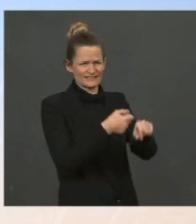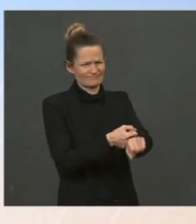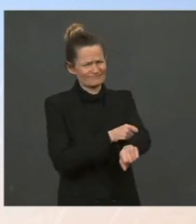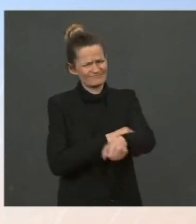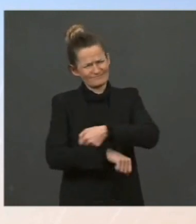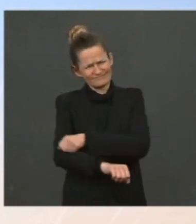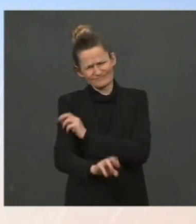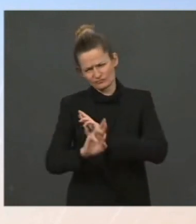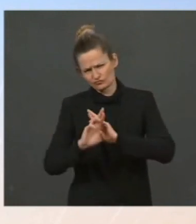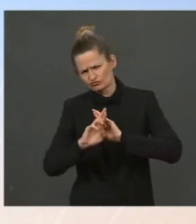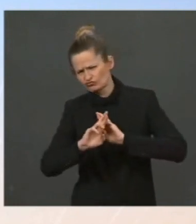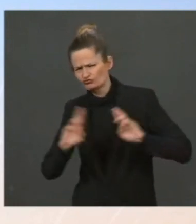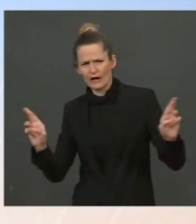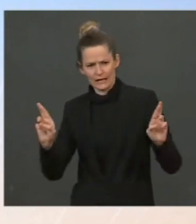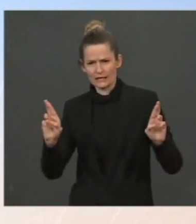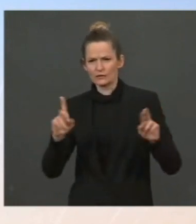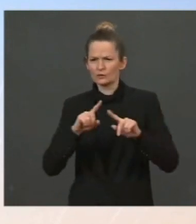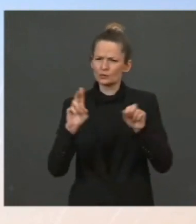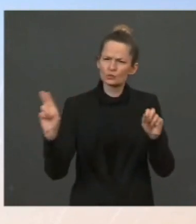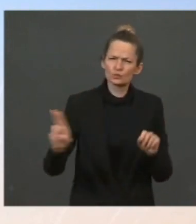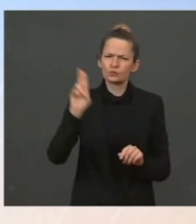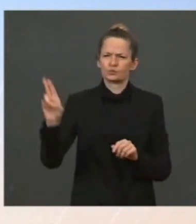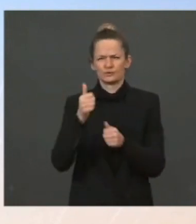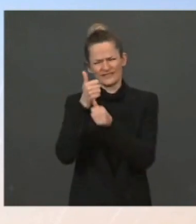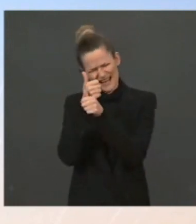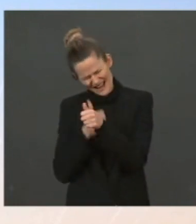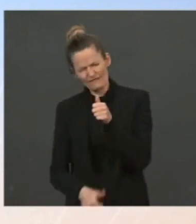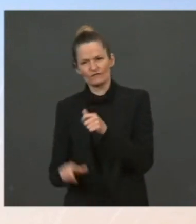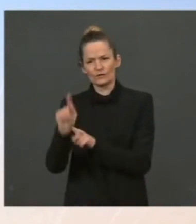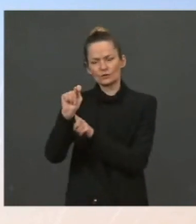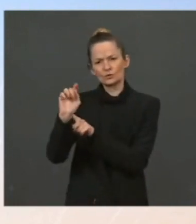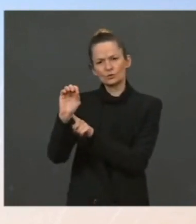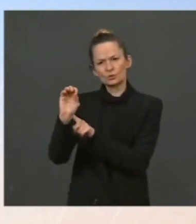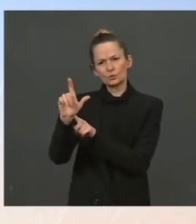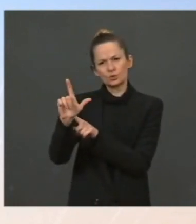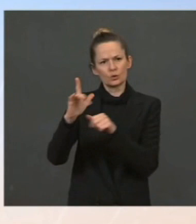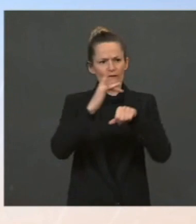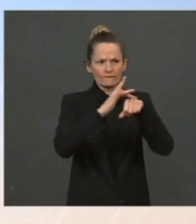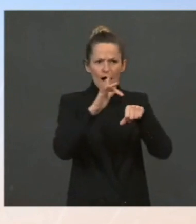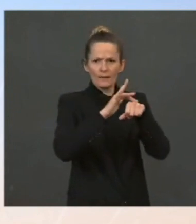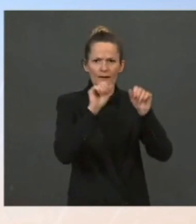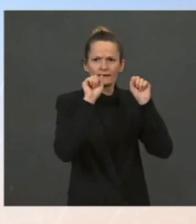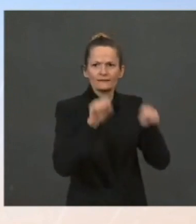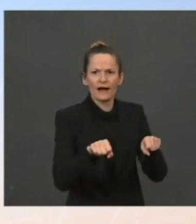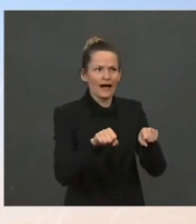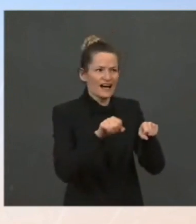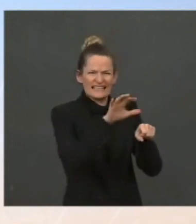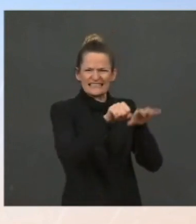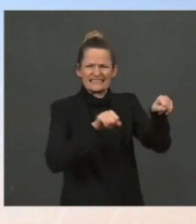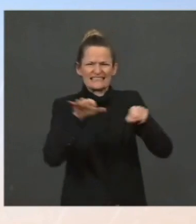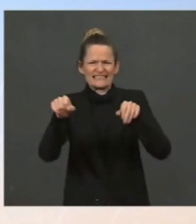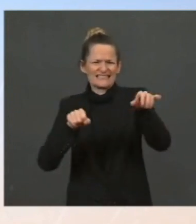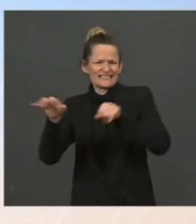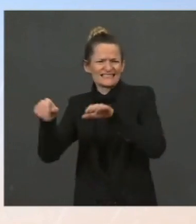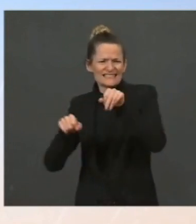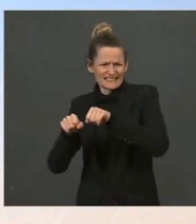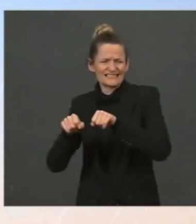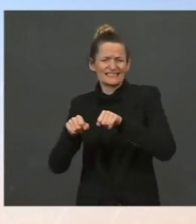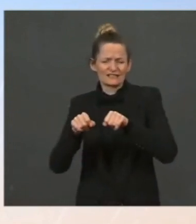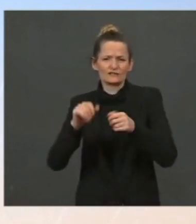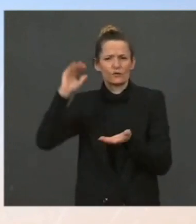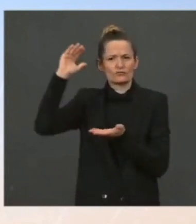to ensure that Americans have access to affordable energy today. Some, you know,